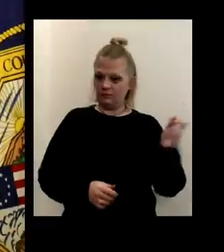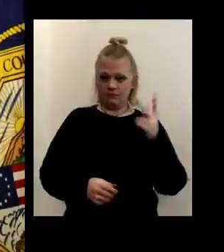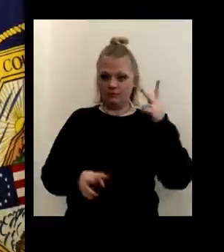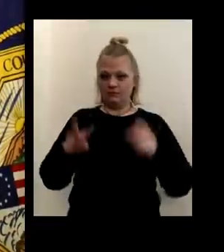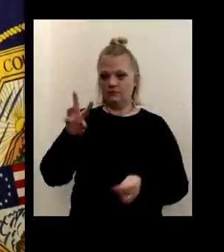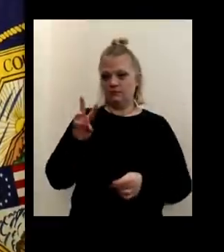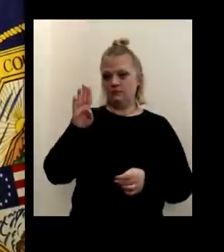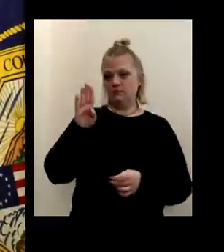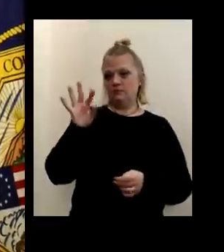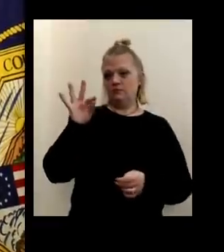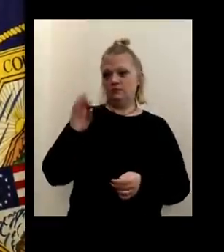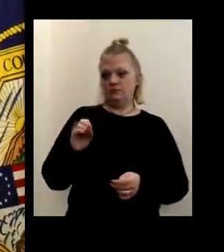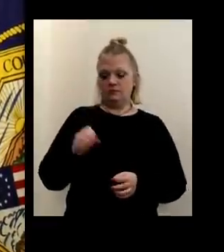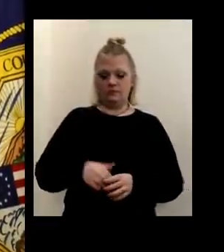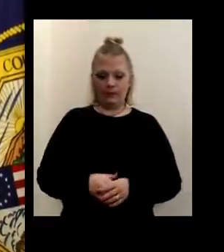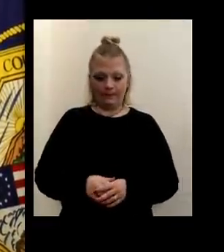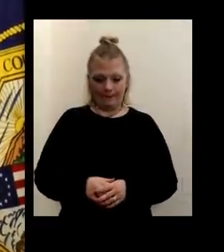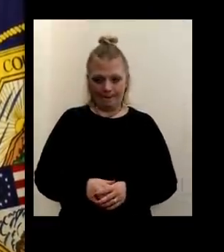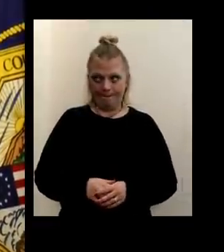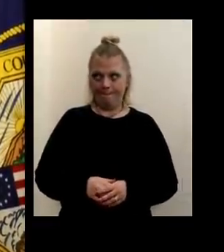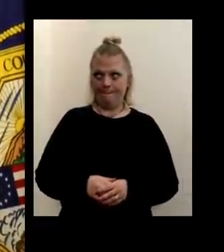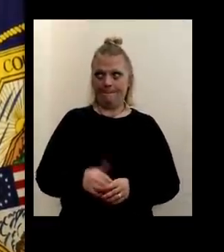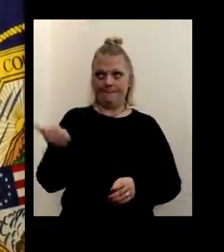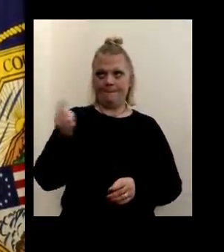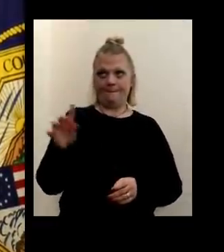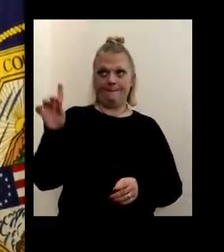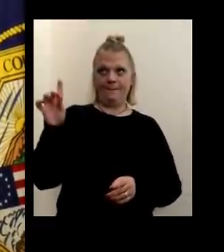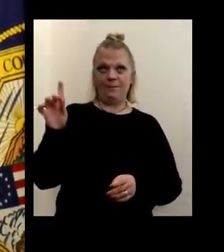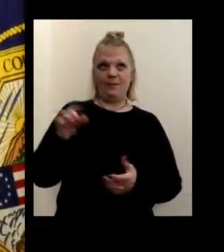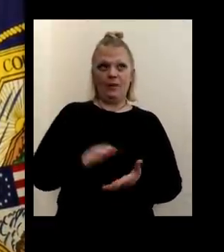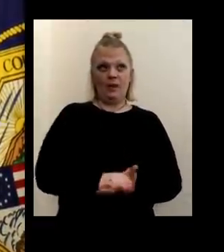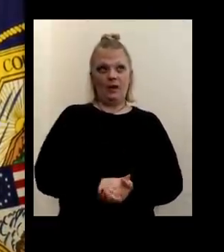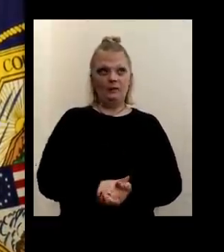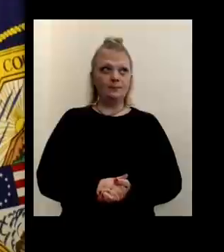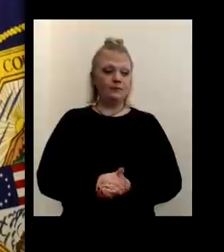Okay. WBFO. Anybody on from WBFO?